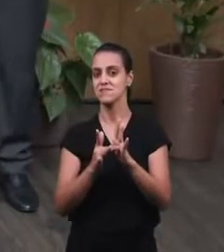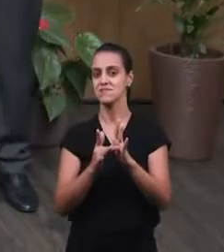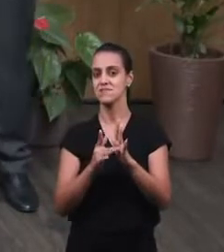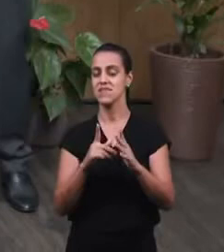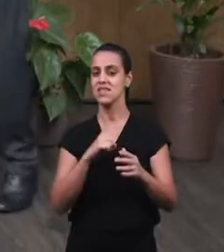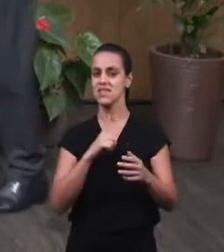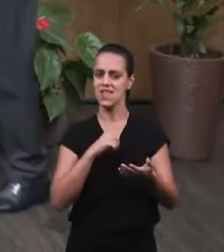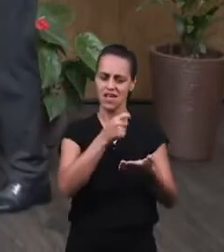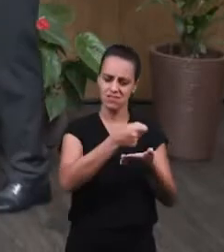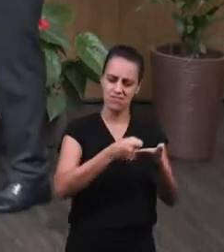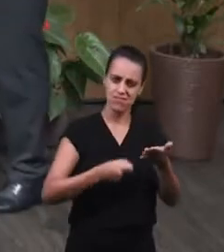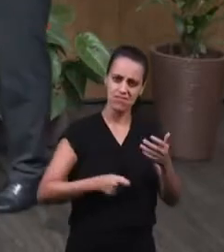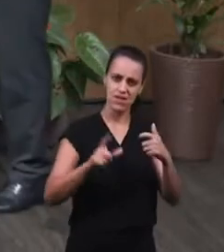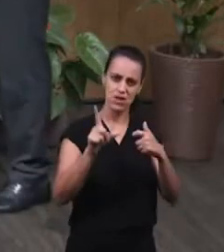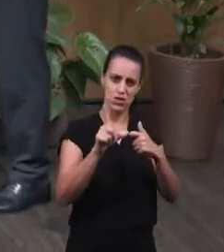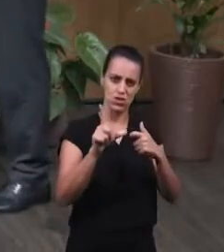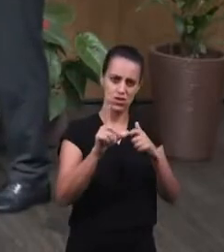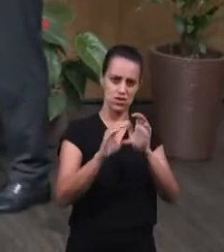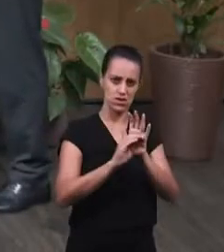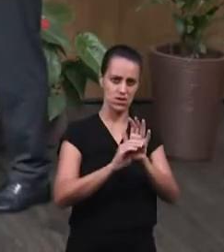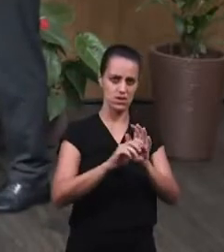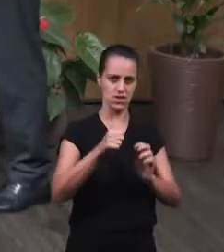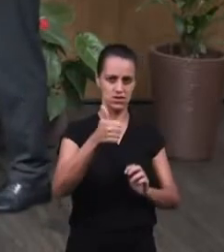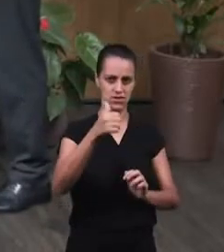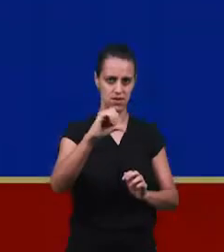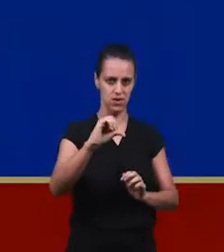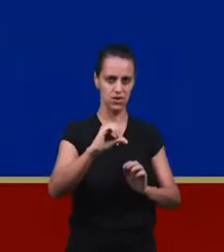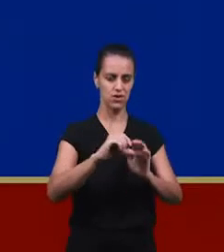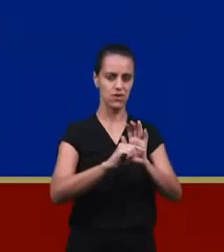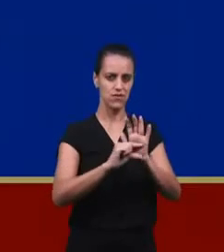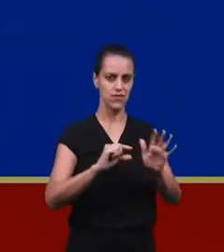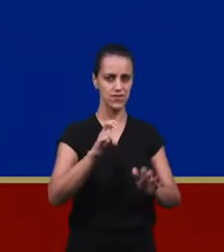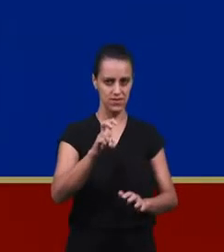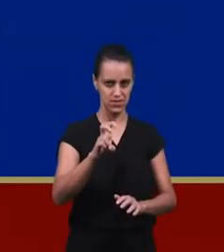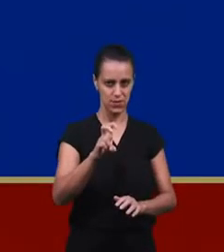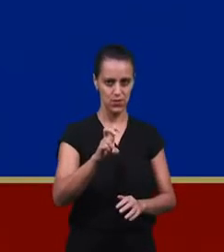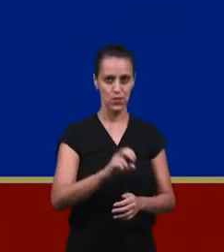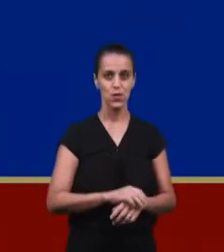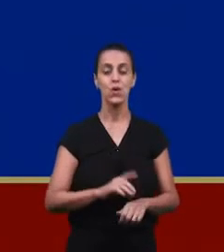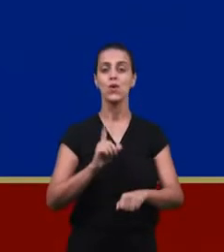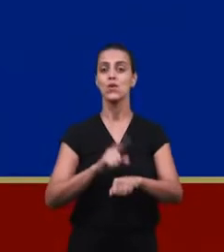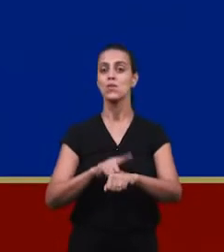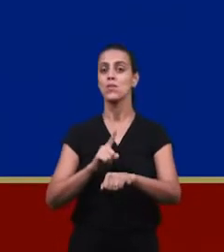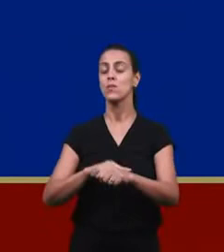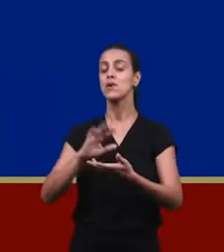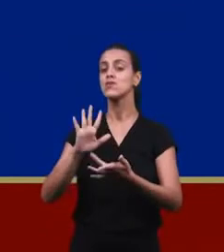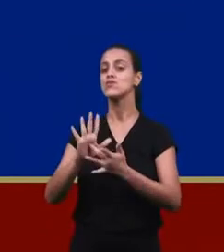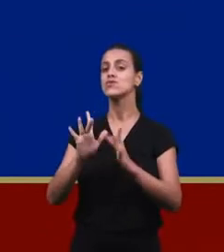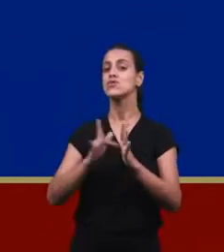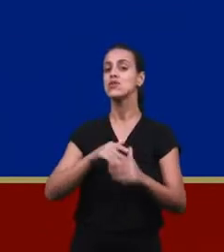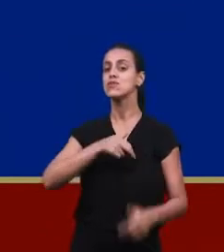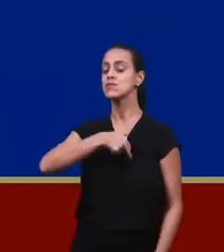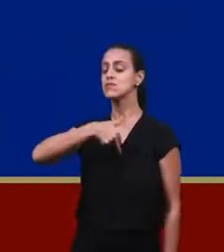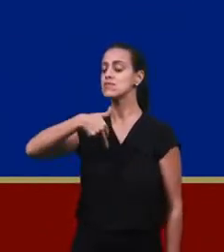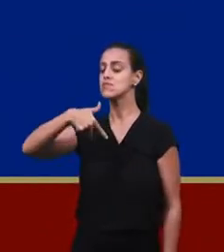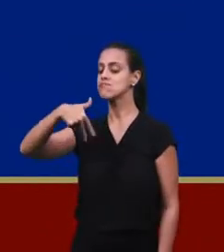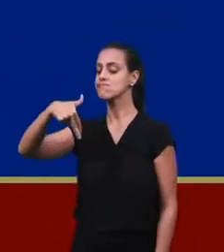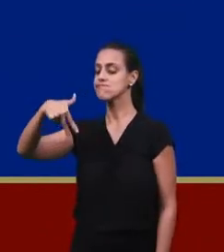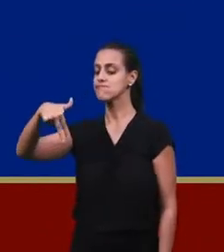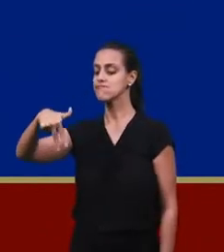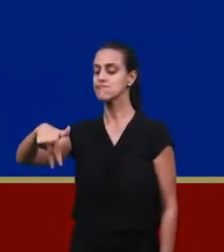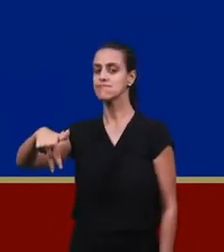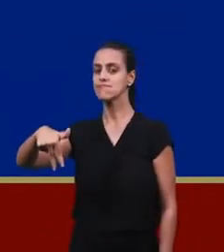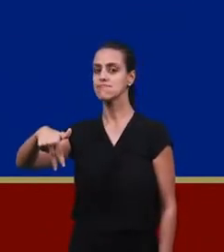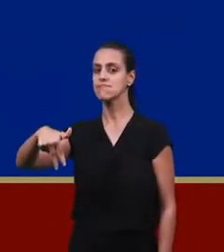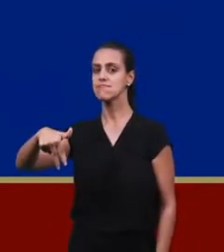Luke chapter 19 verse 5. And when Jesus came to the place, Jesus